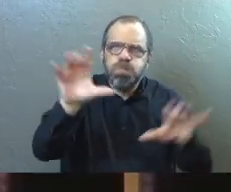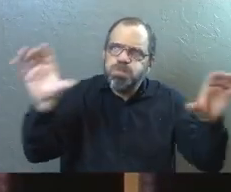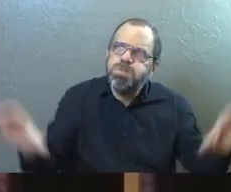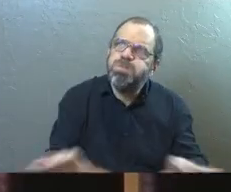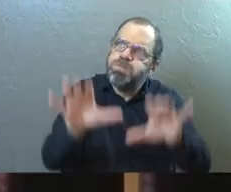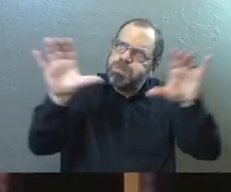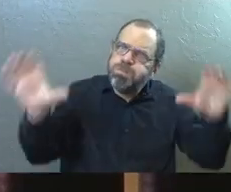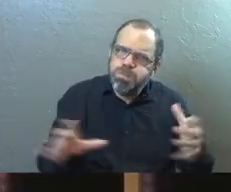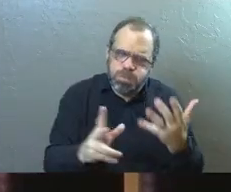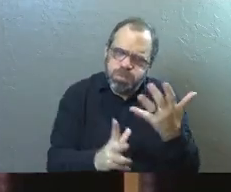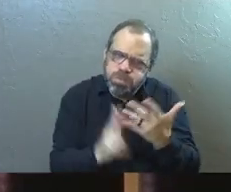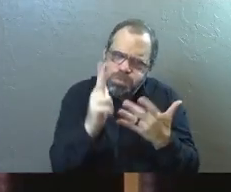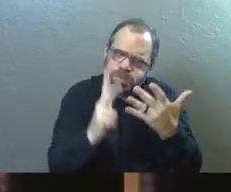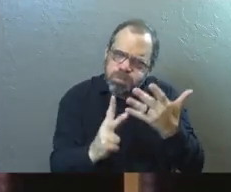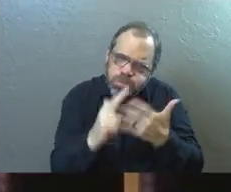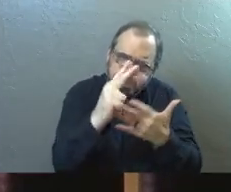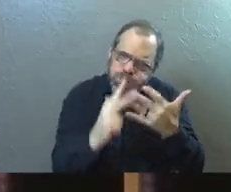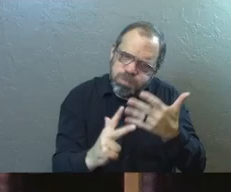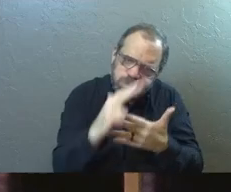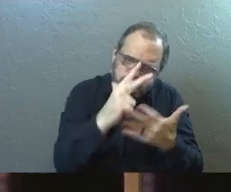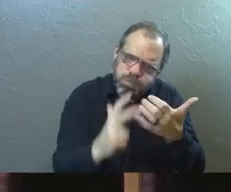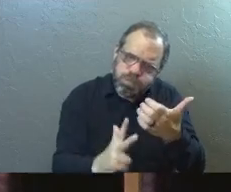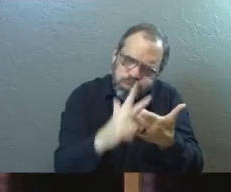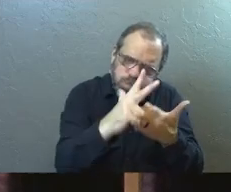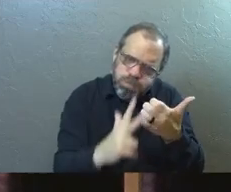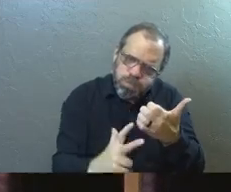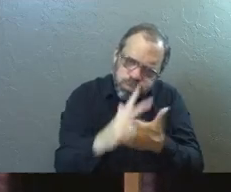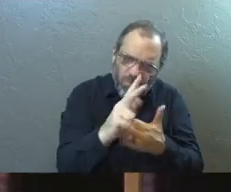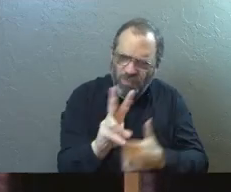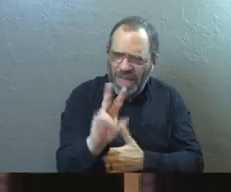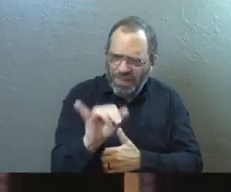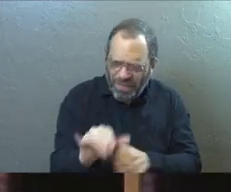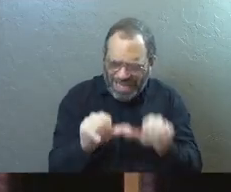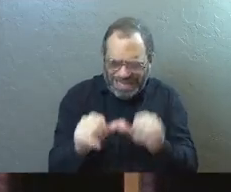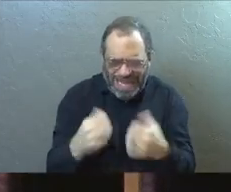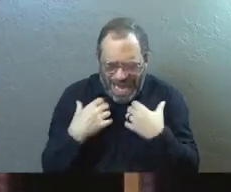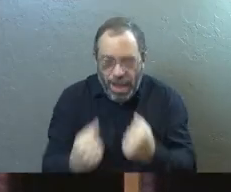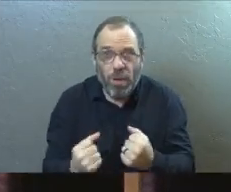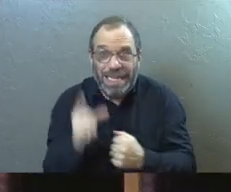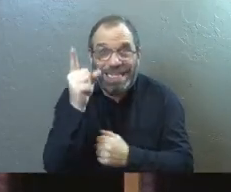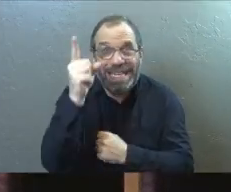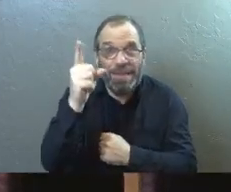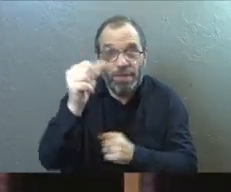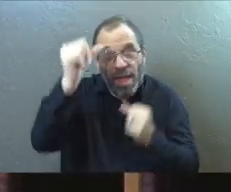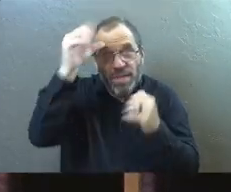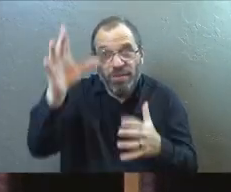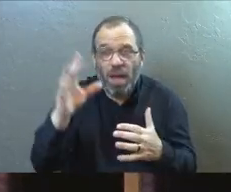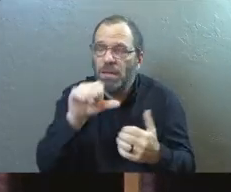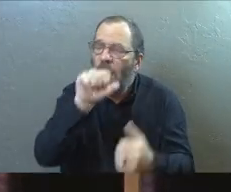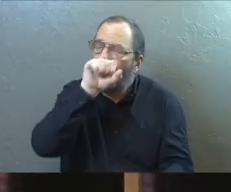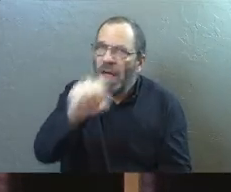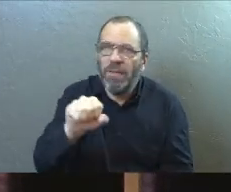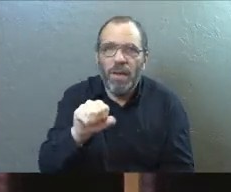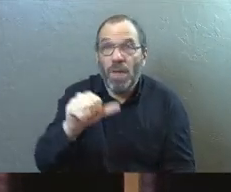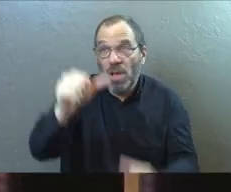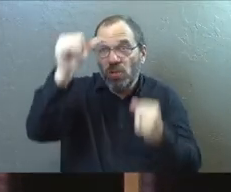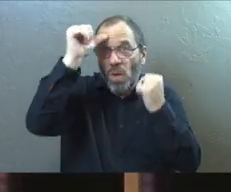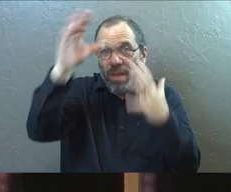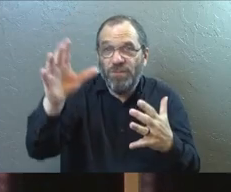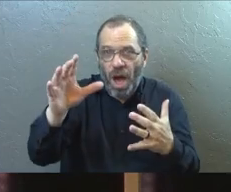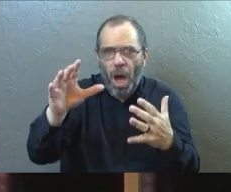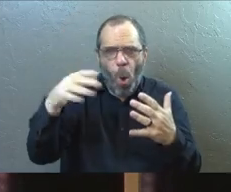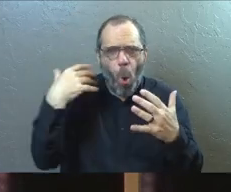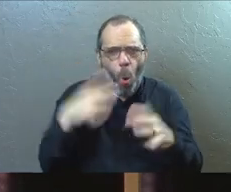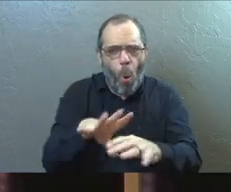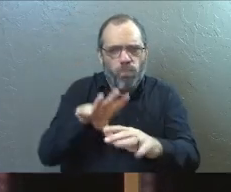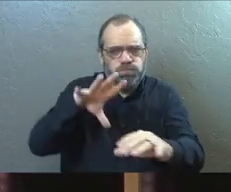He's the one who's pruning. He's the one who's making sure these vines stay healthy, okay? And I love that. So the Father is